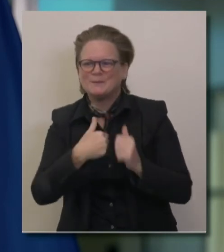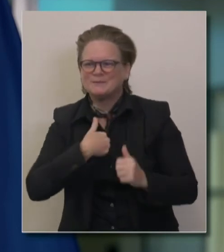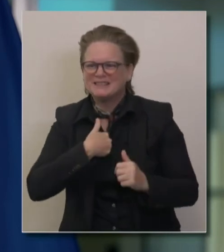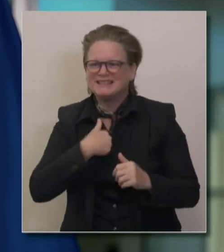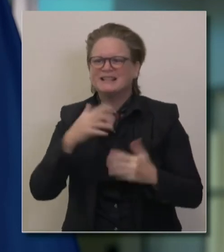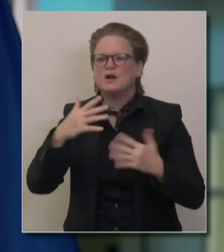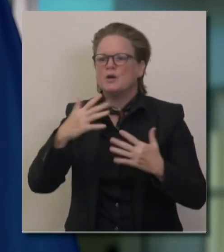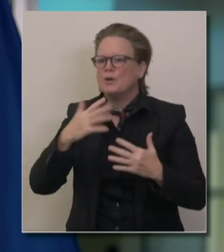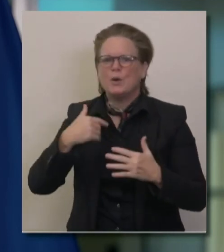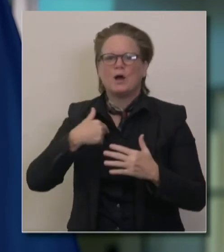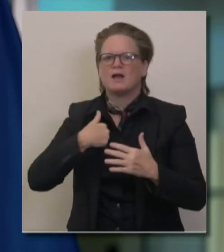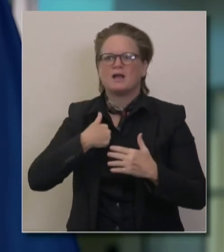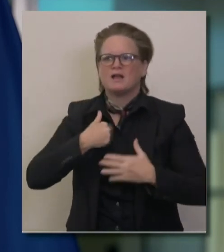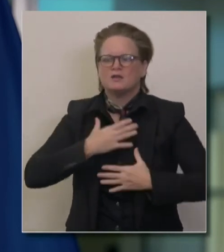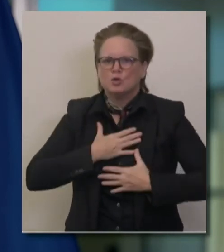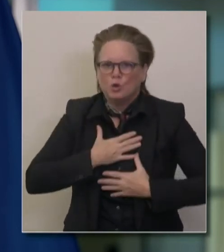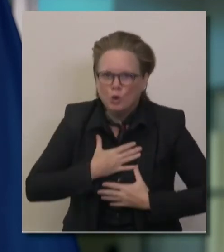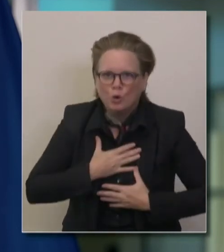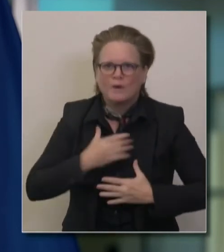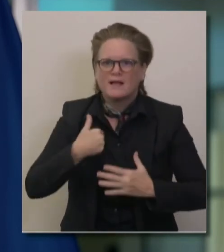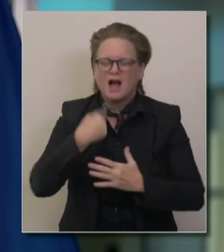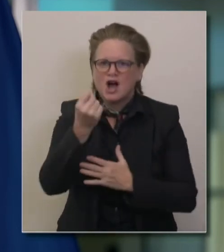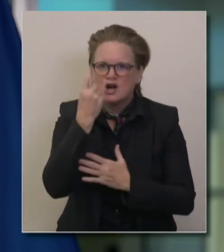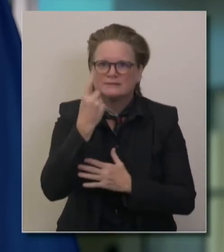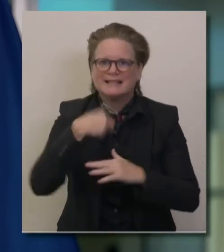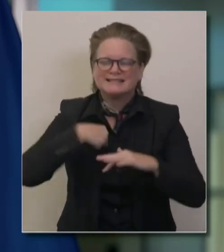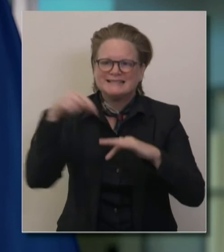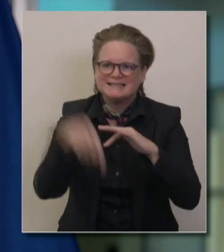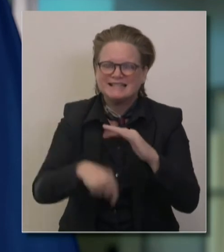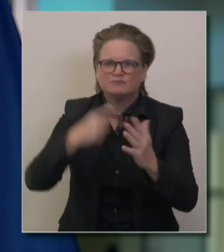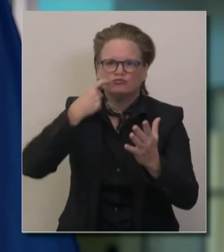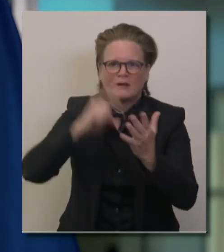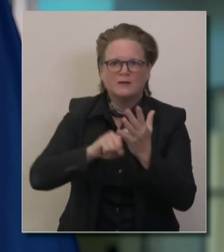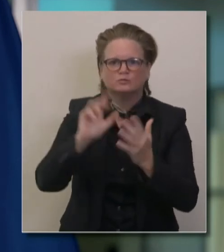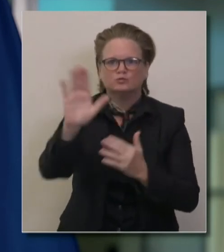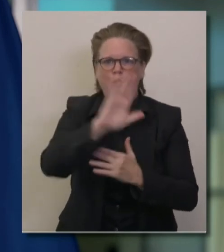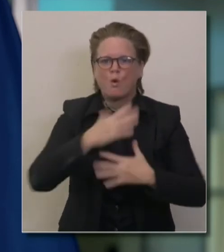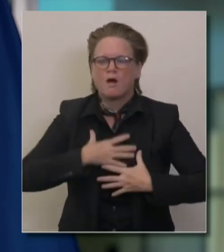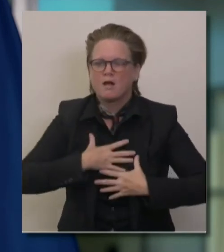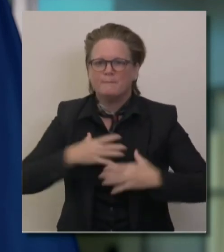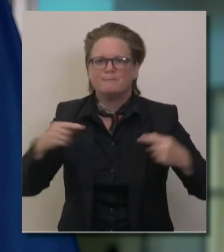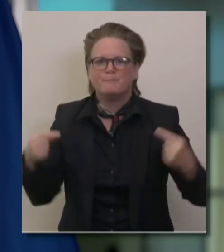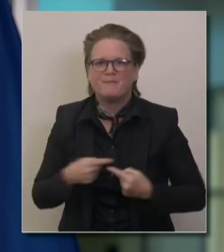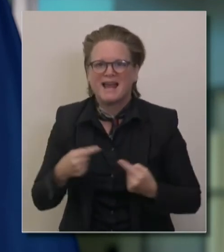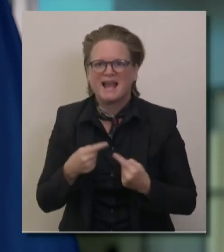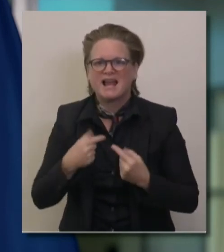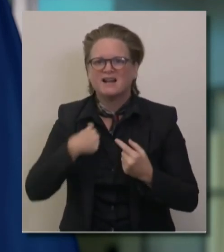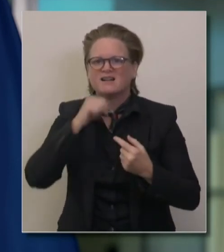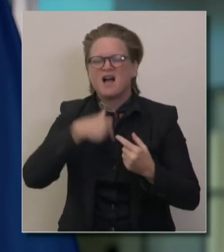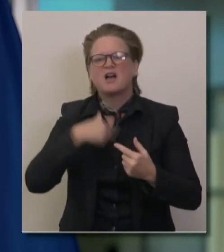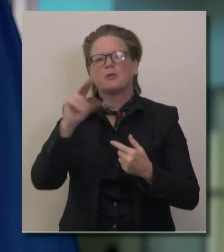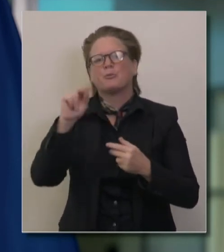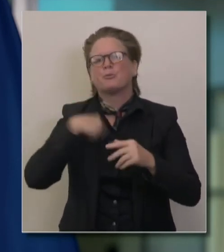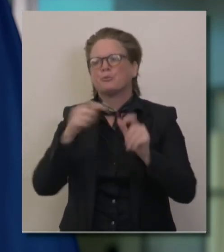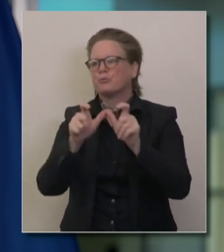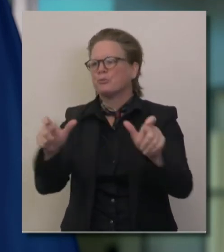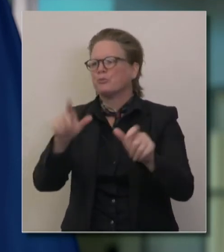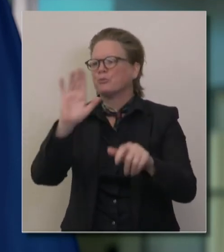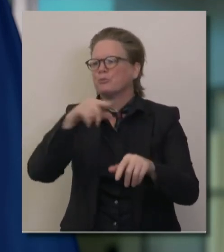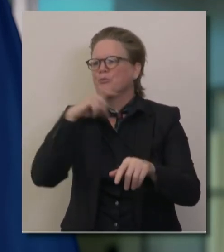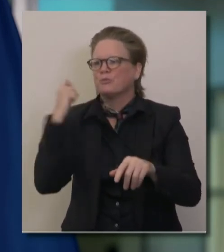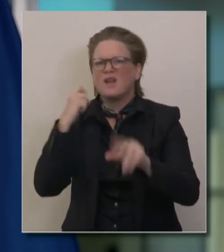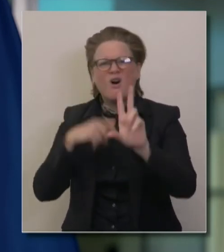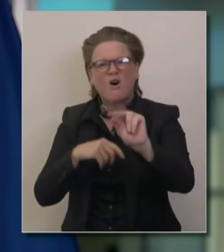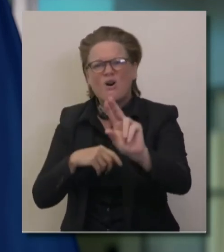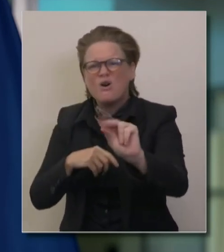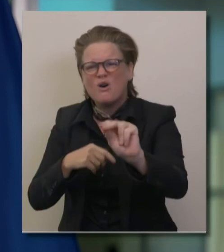people's pain and suffering this moment, their dreams being shattered because of this pandemic. So you ask me